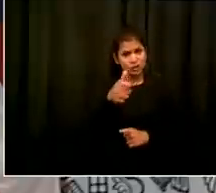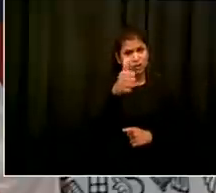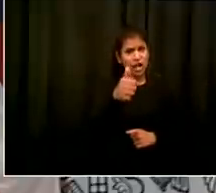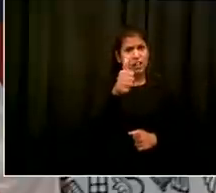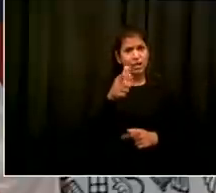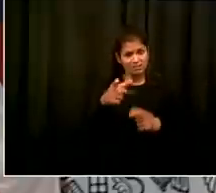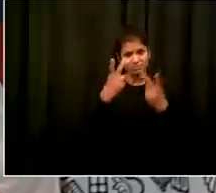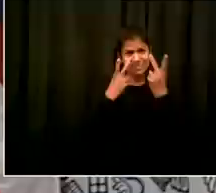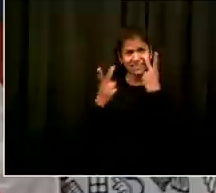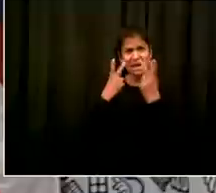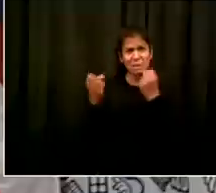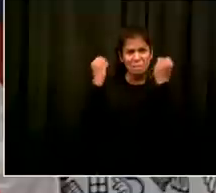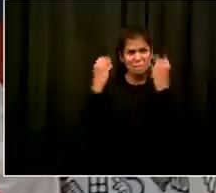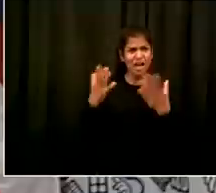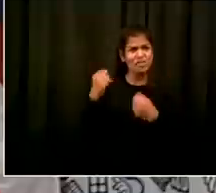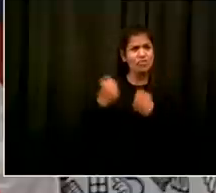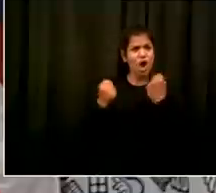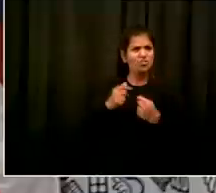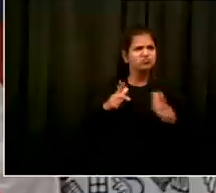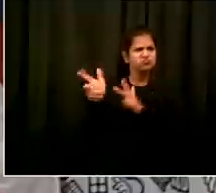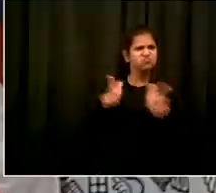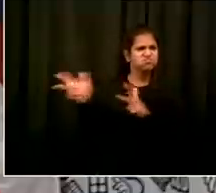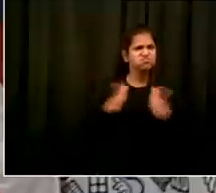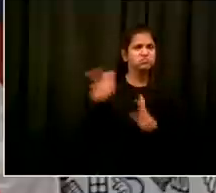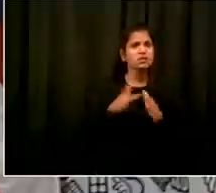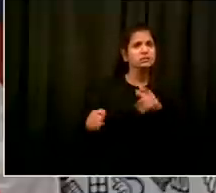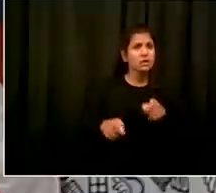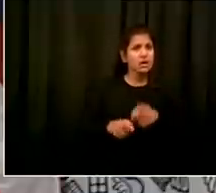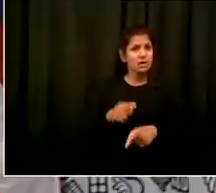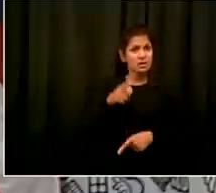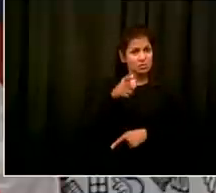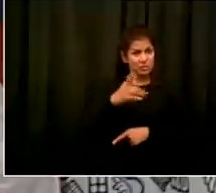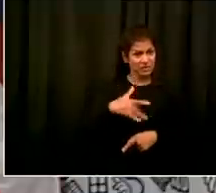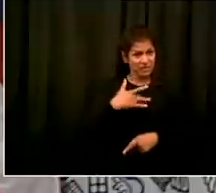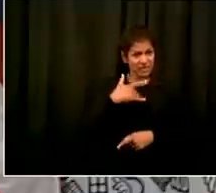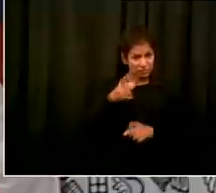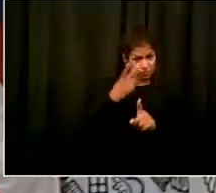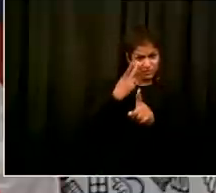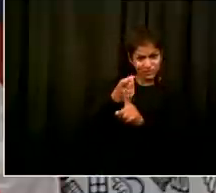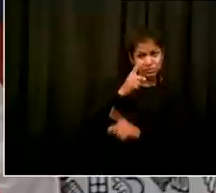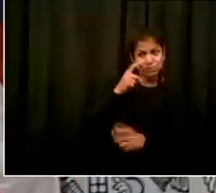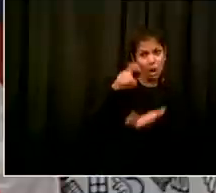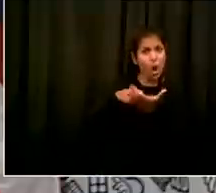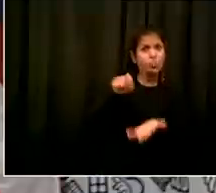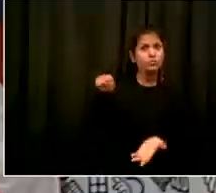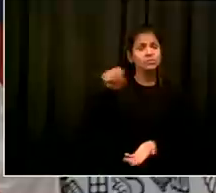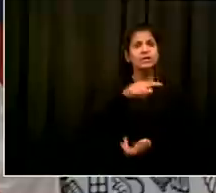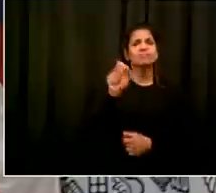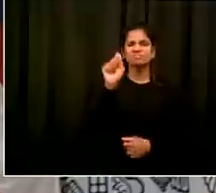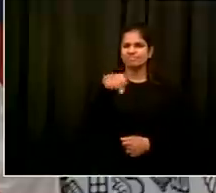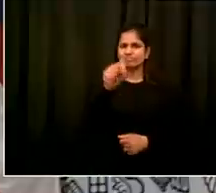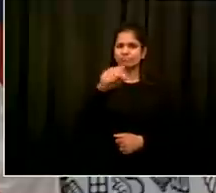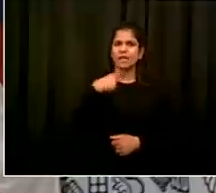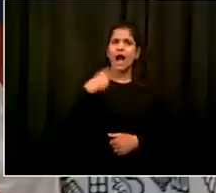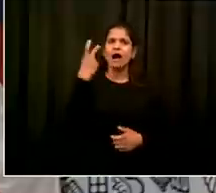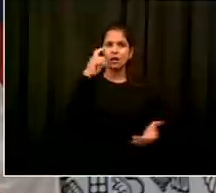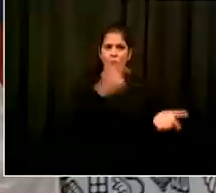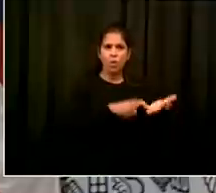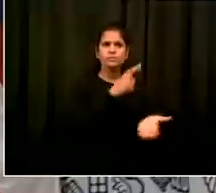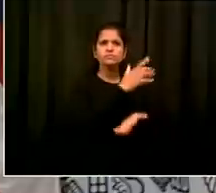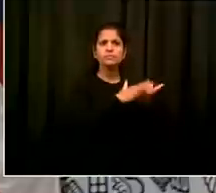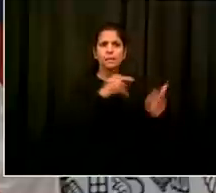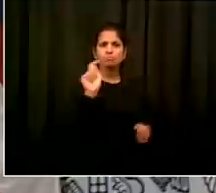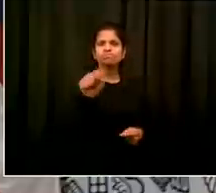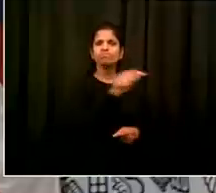and what you're going to do about it i see some for sure gersh and uh the message to the nypd